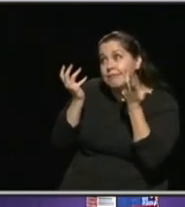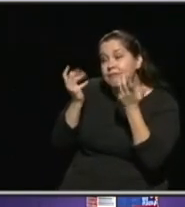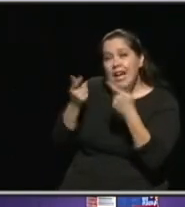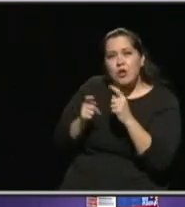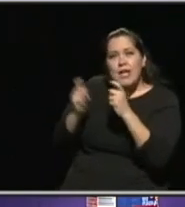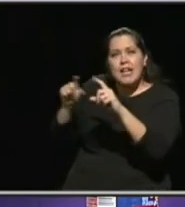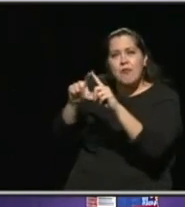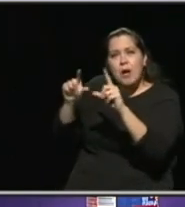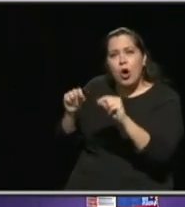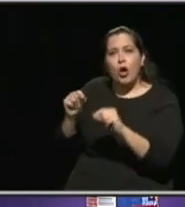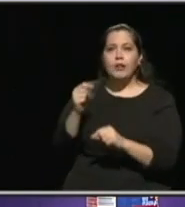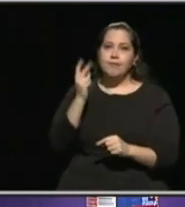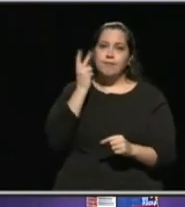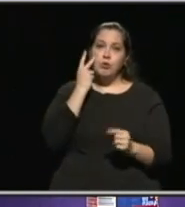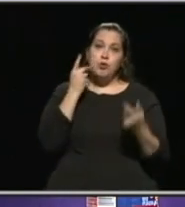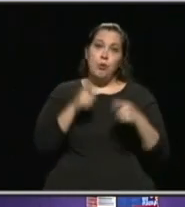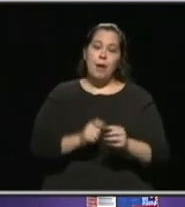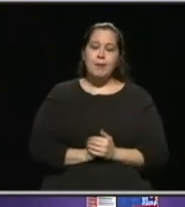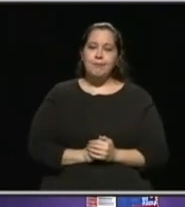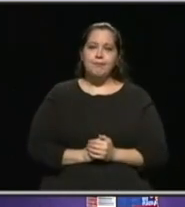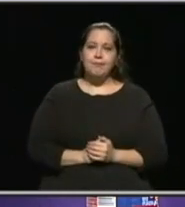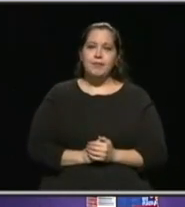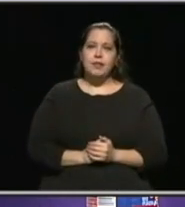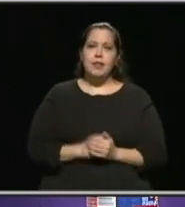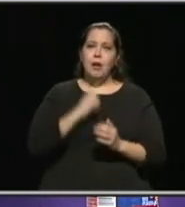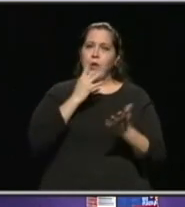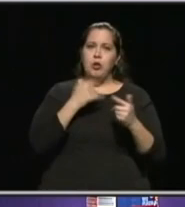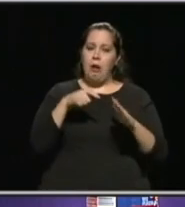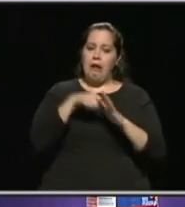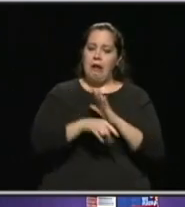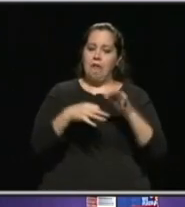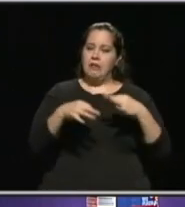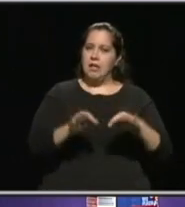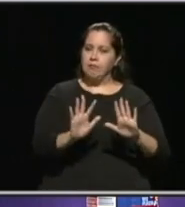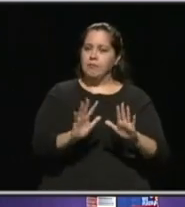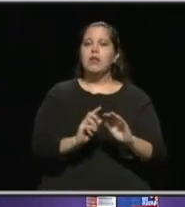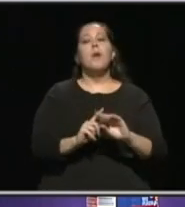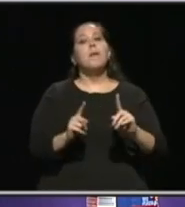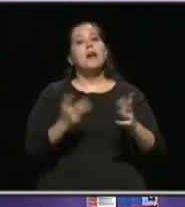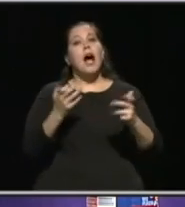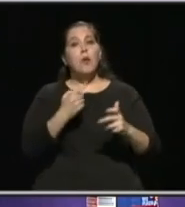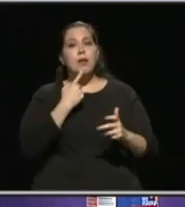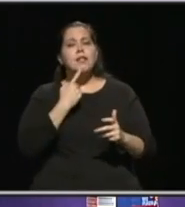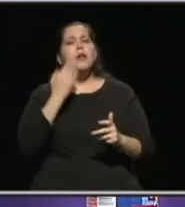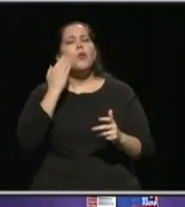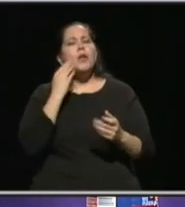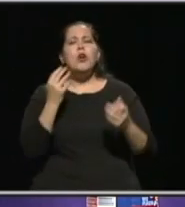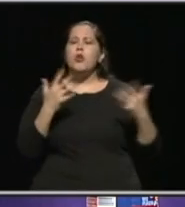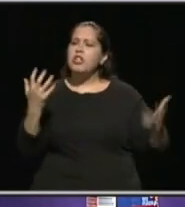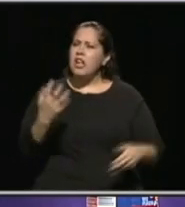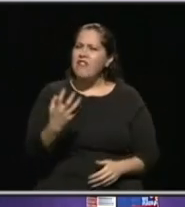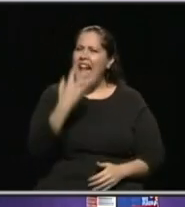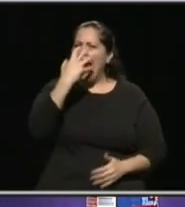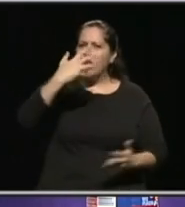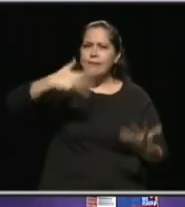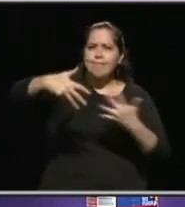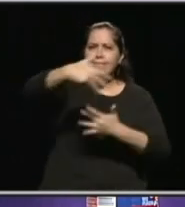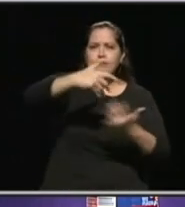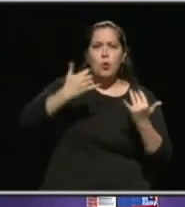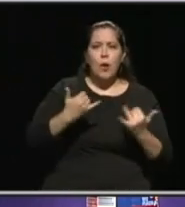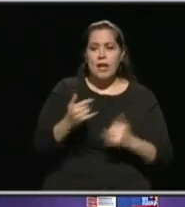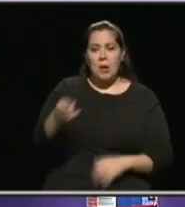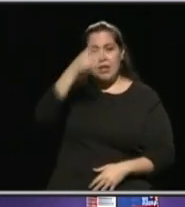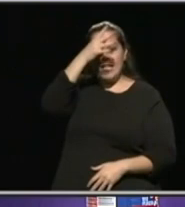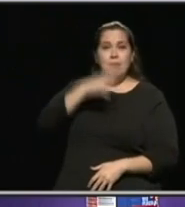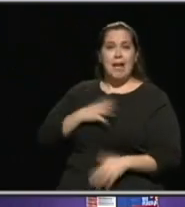card and you saw what happened. I don't want to really go much further than that, but I do want to say that we know there's a lot of anger out there. This